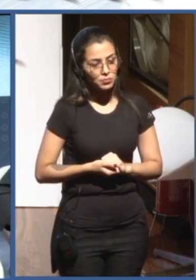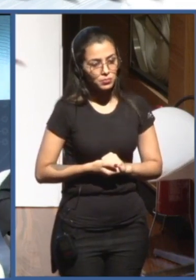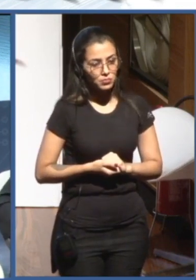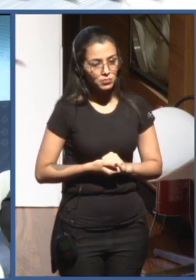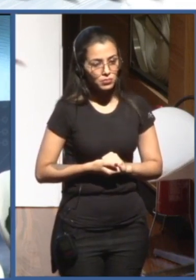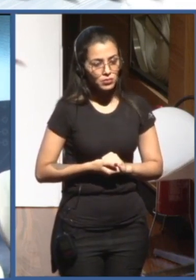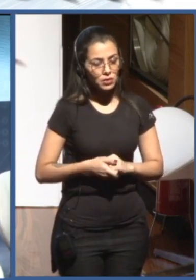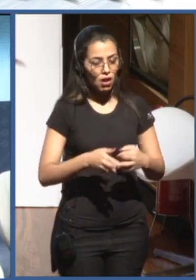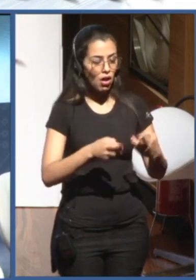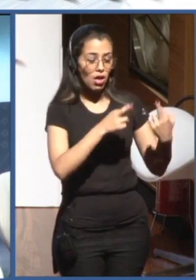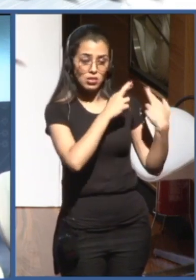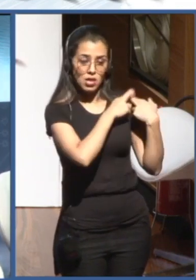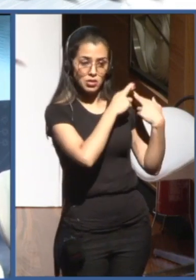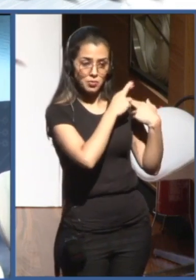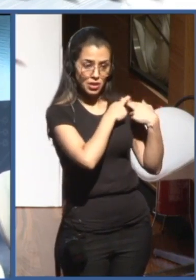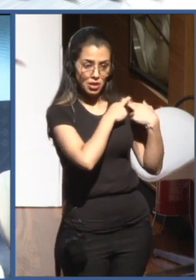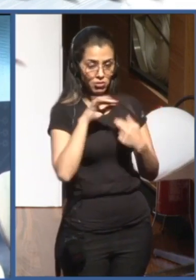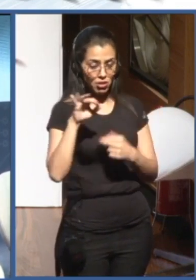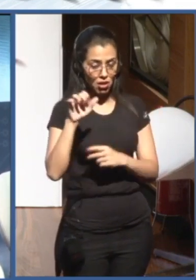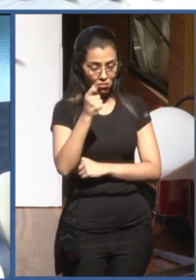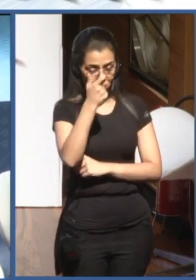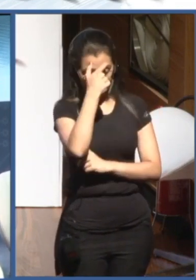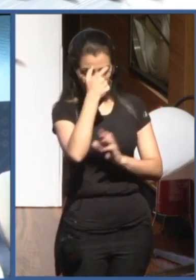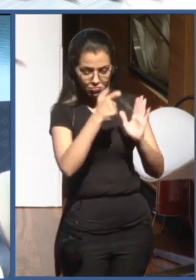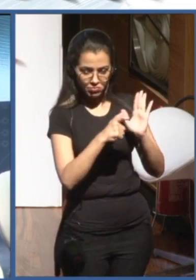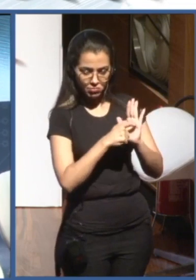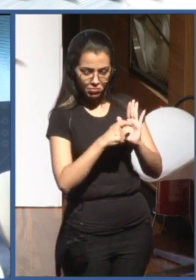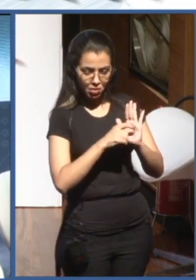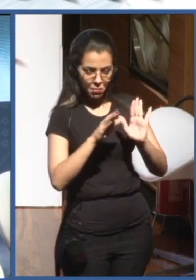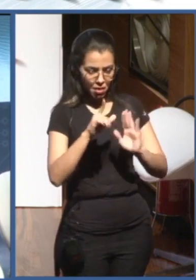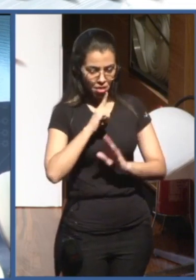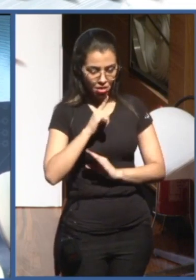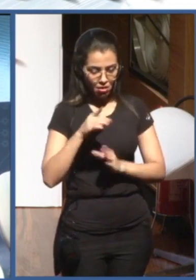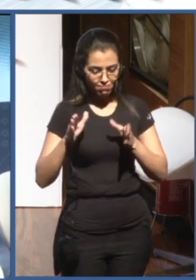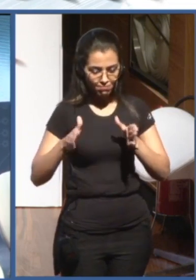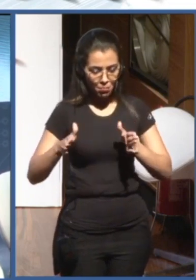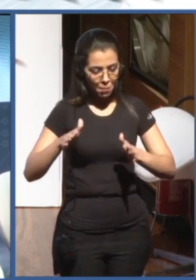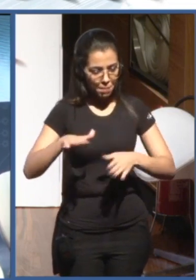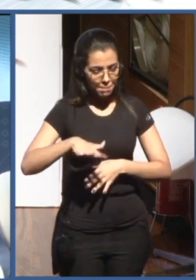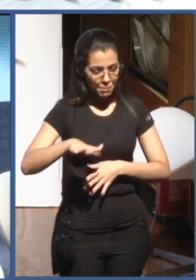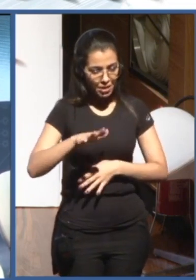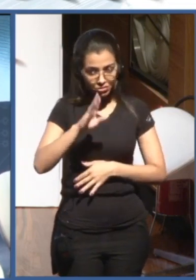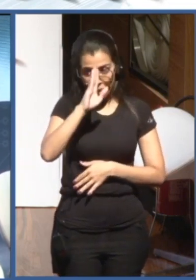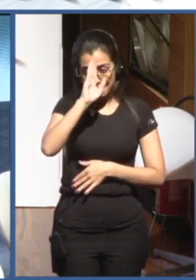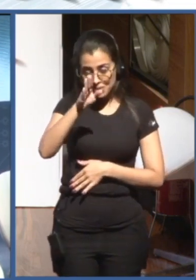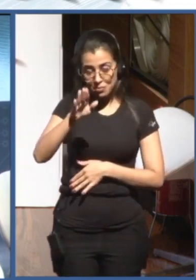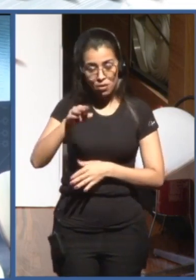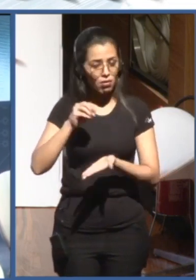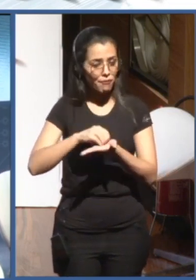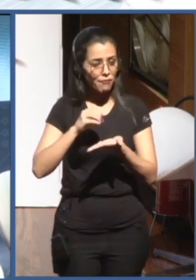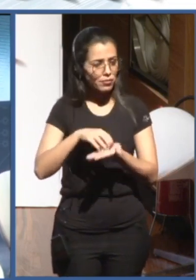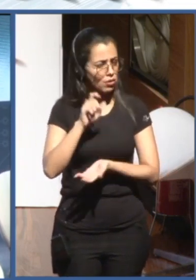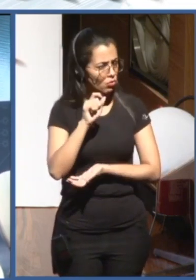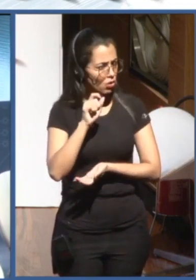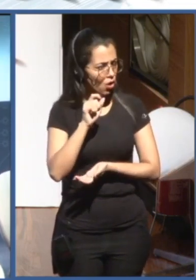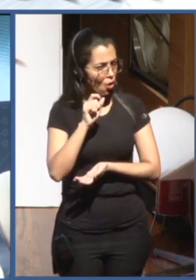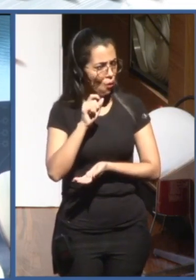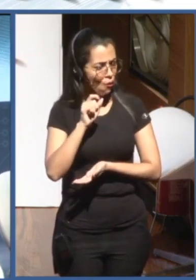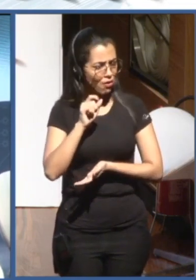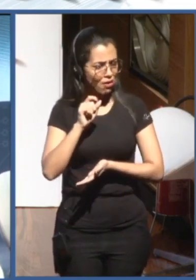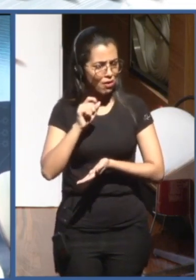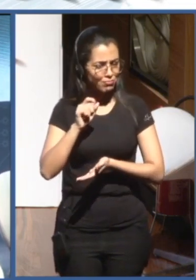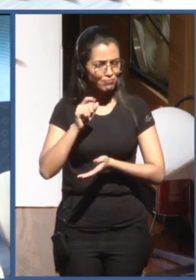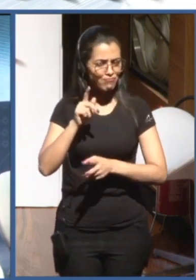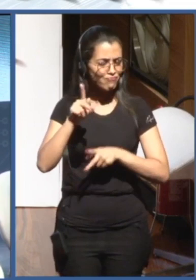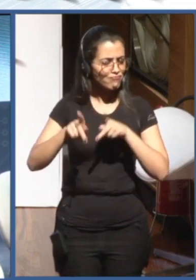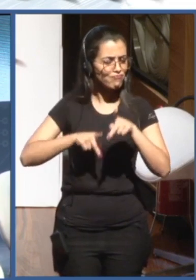a crucial one, which is citizens. Despite, you know, there's multiple efforts, I think that we forgot also a bit of civil society. And in the end, when you